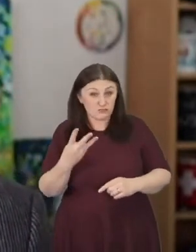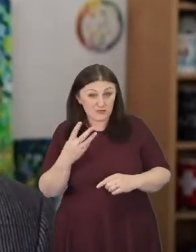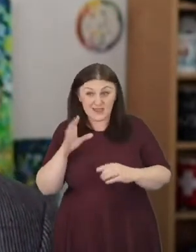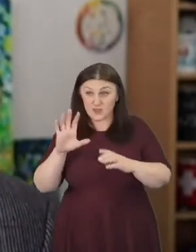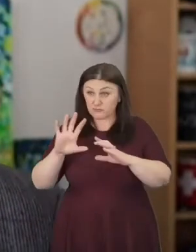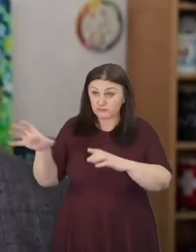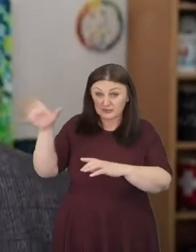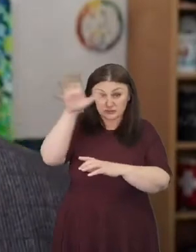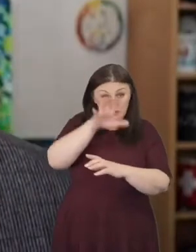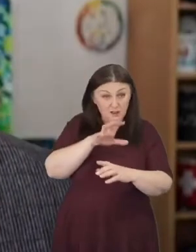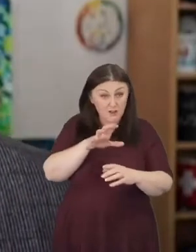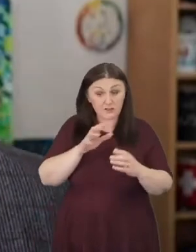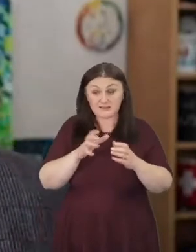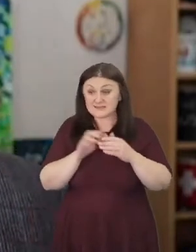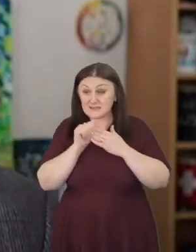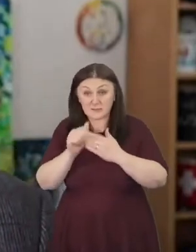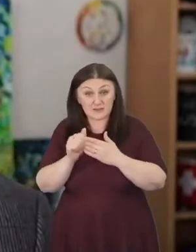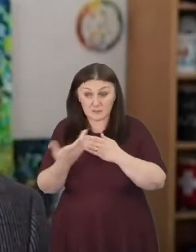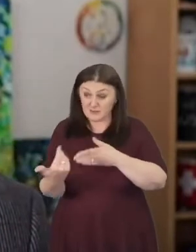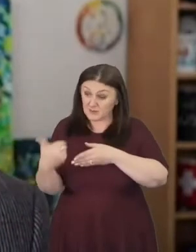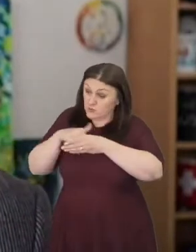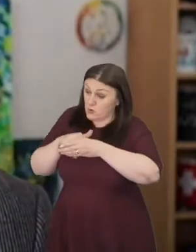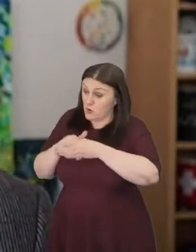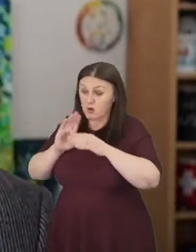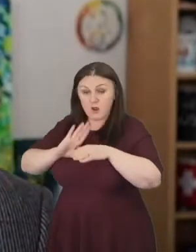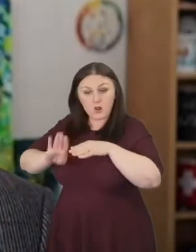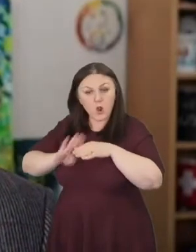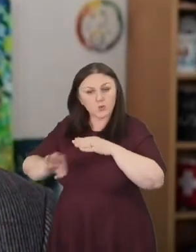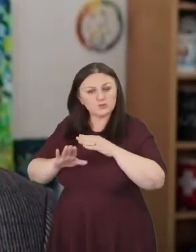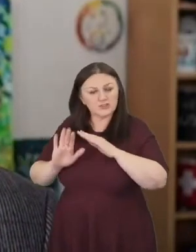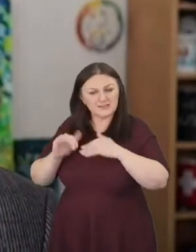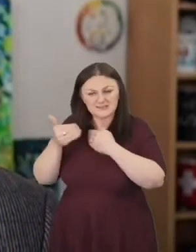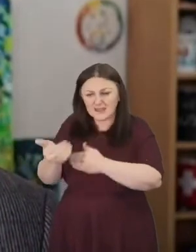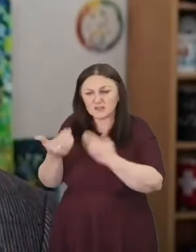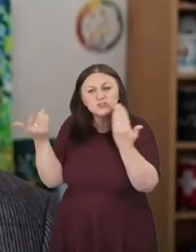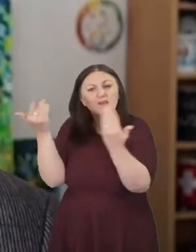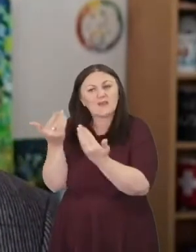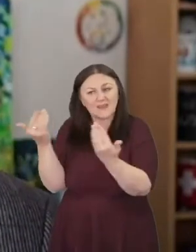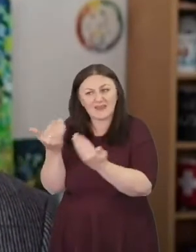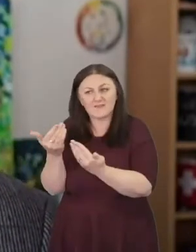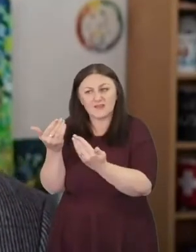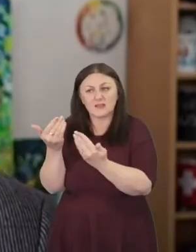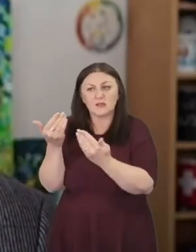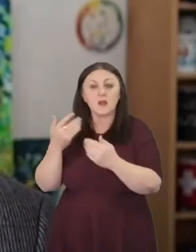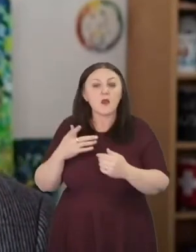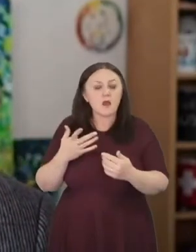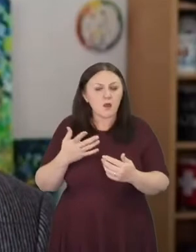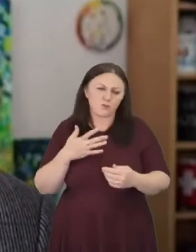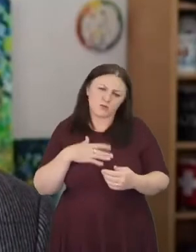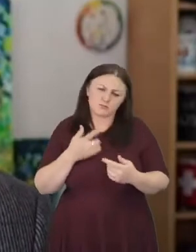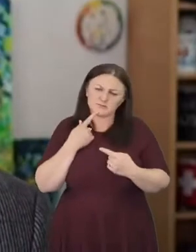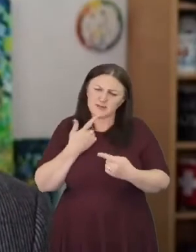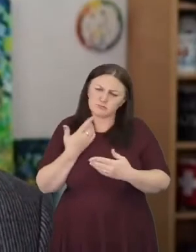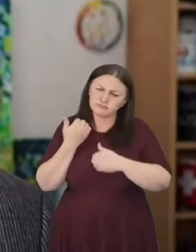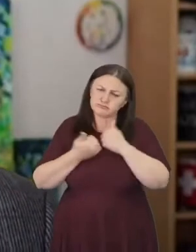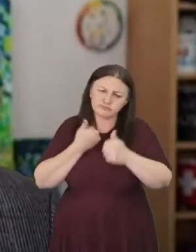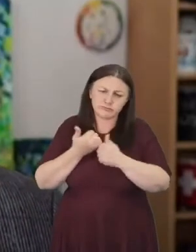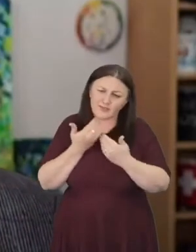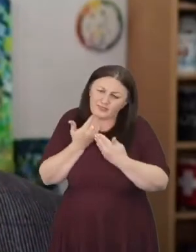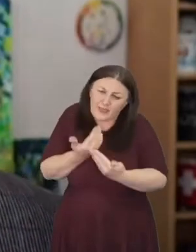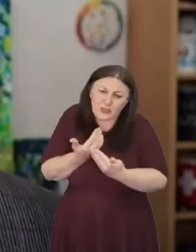on some of the coaching sessions in the evenings. I want to express huge thanks to all those who helped